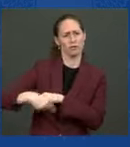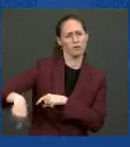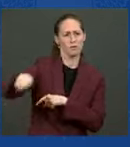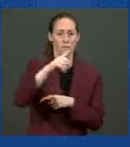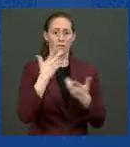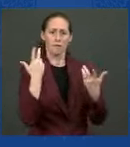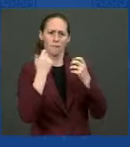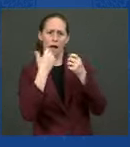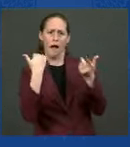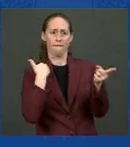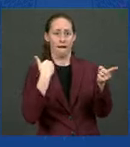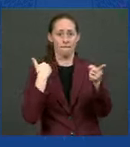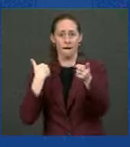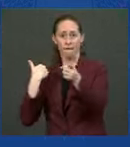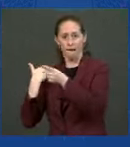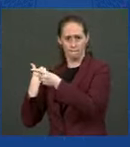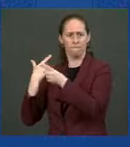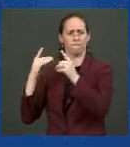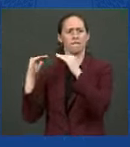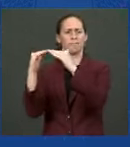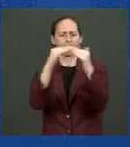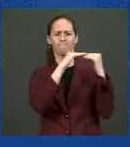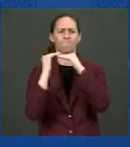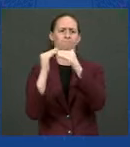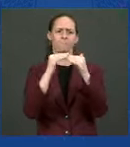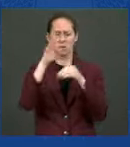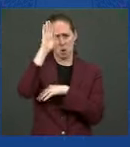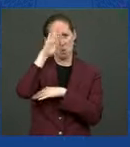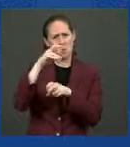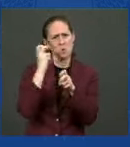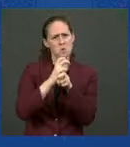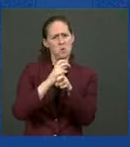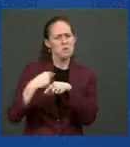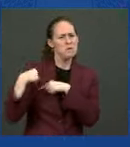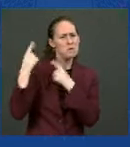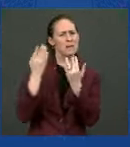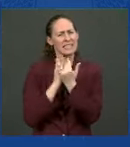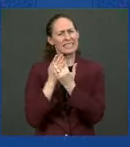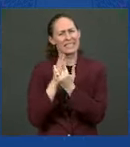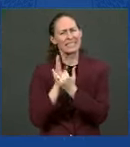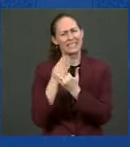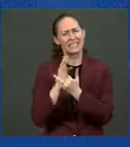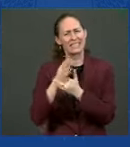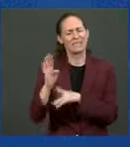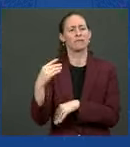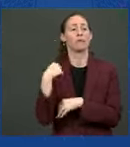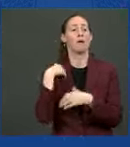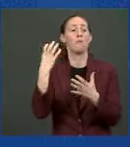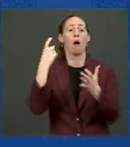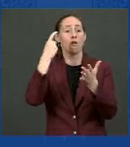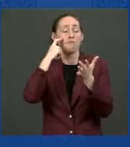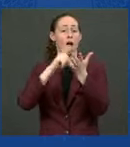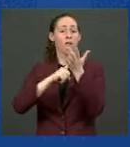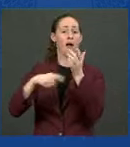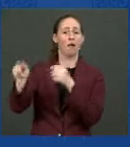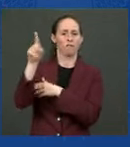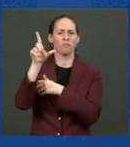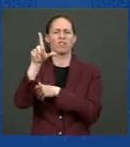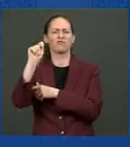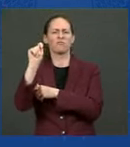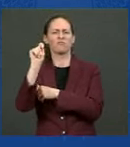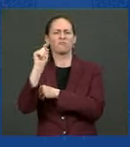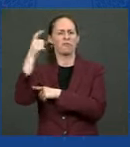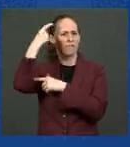your incredible leadership during these difficult times. I want to recognize Lieutenant Governor Julianna Stratton and Senate